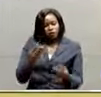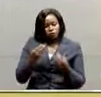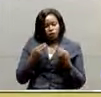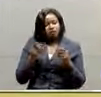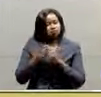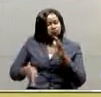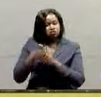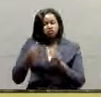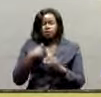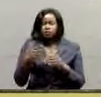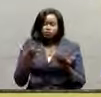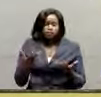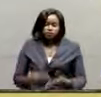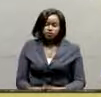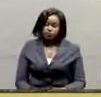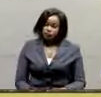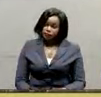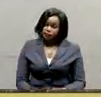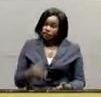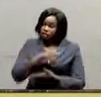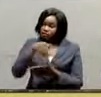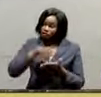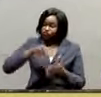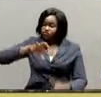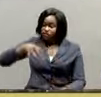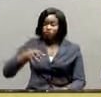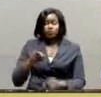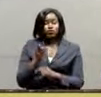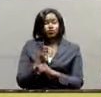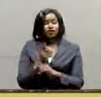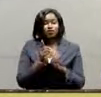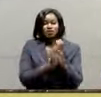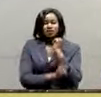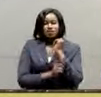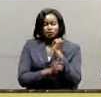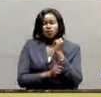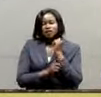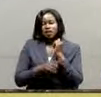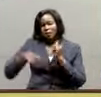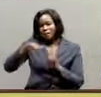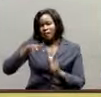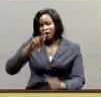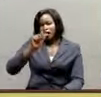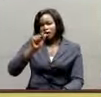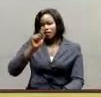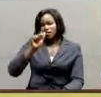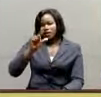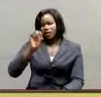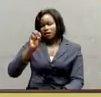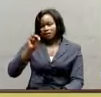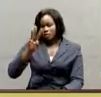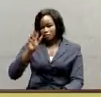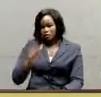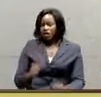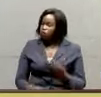No! In the region, Wakiso district at Katalemwa, prime real estate director Ruta